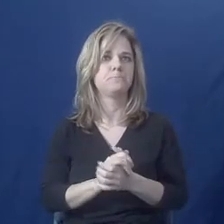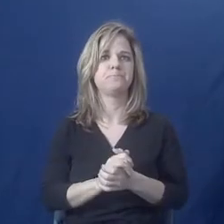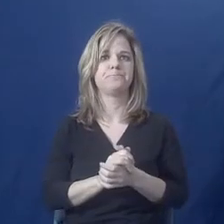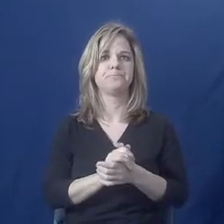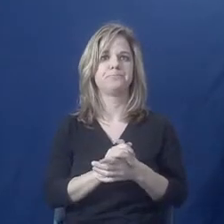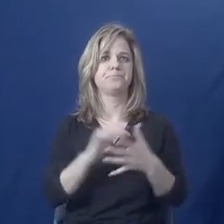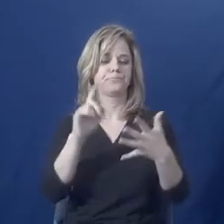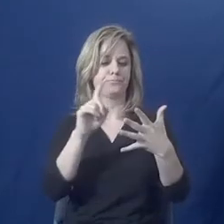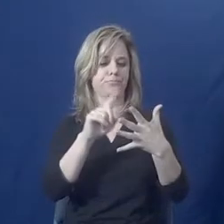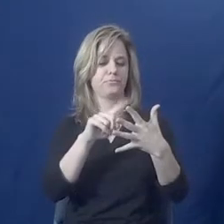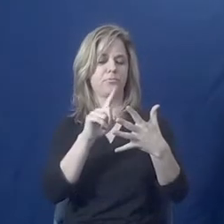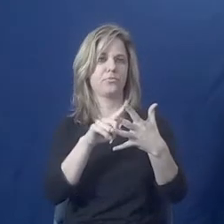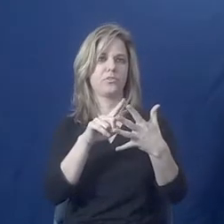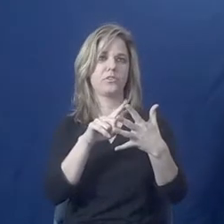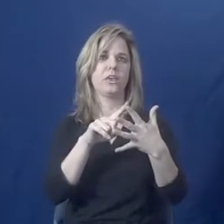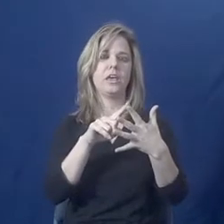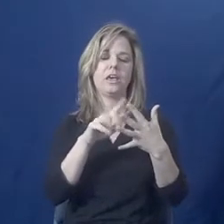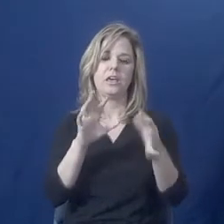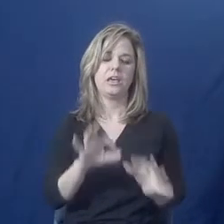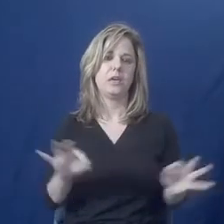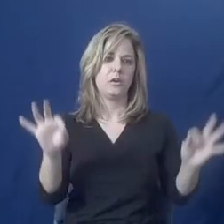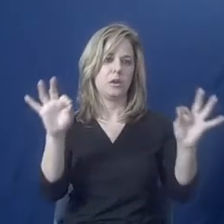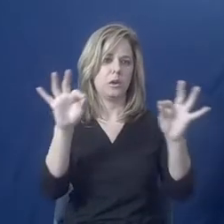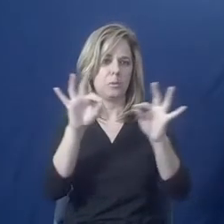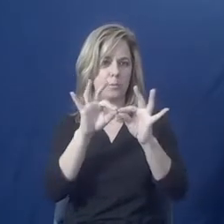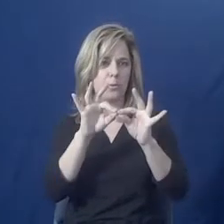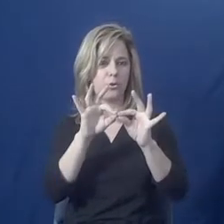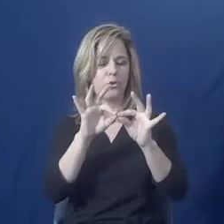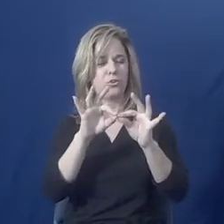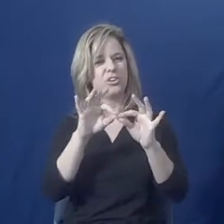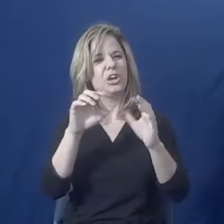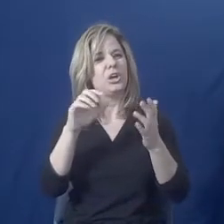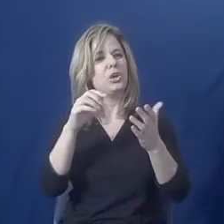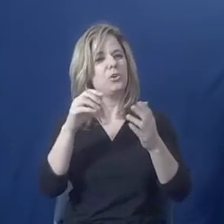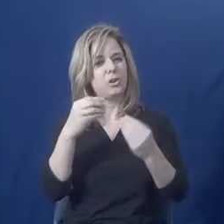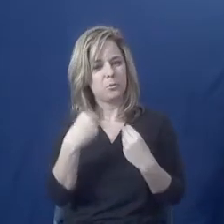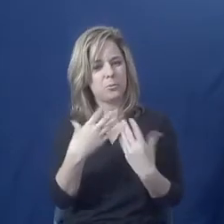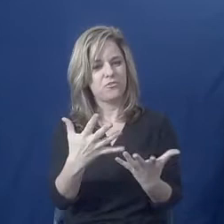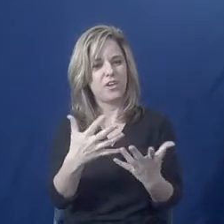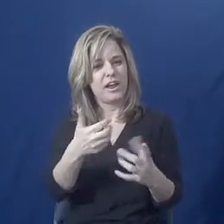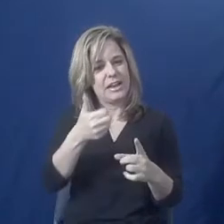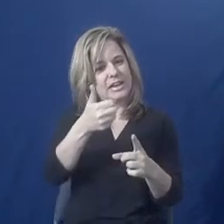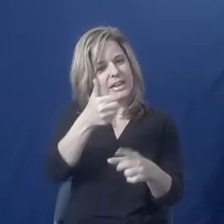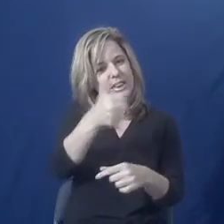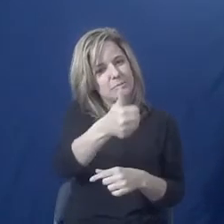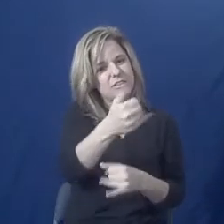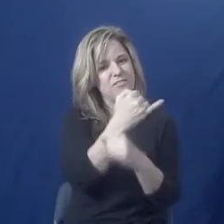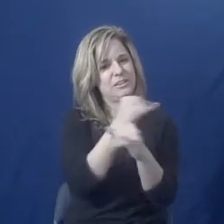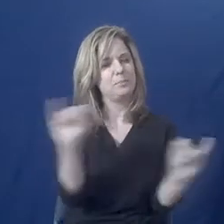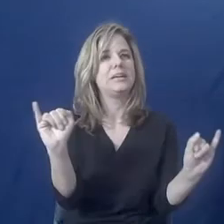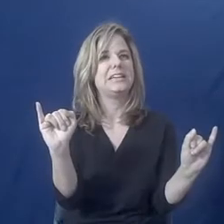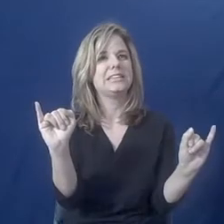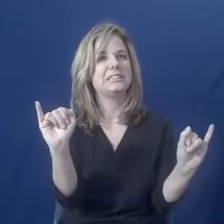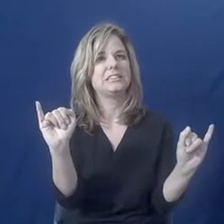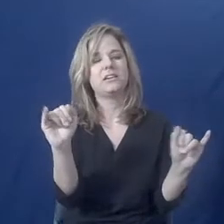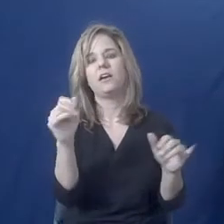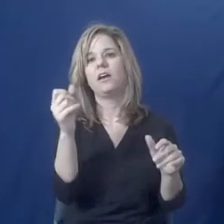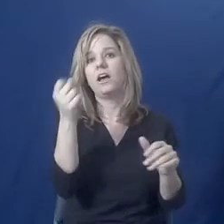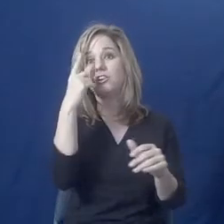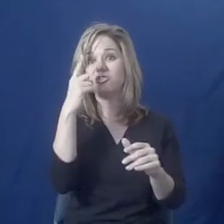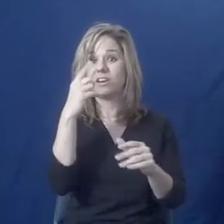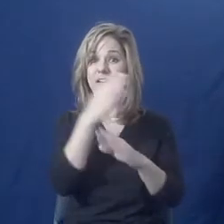Safety planning should always encourage self-determination. This is a safety plan